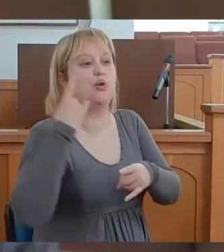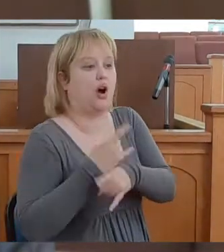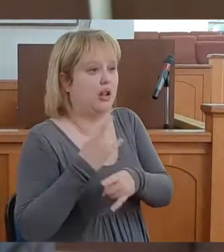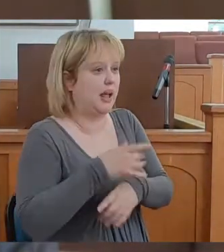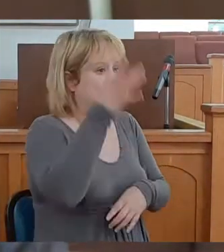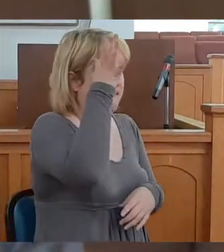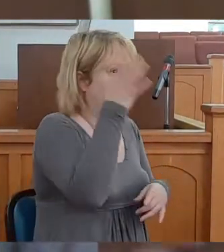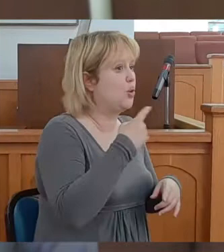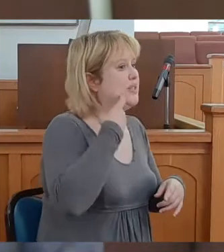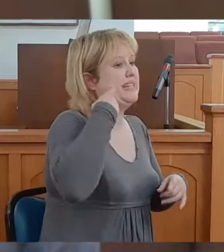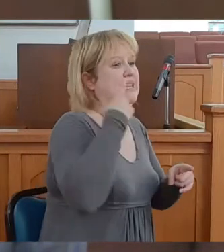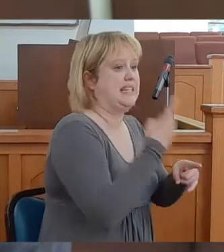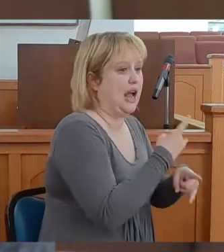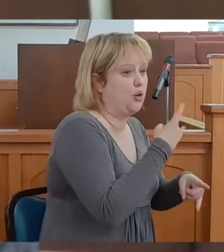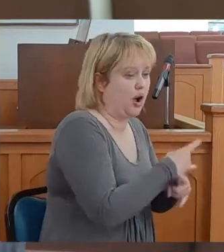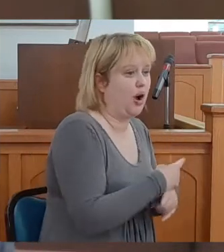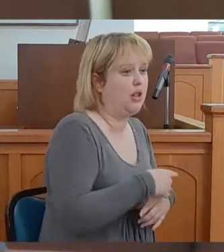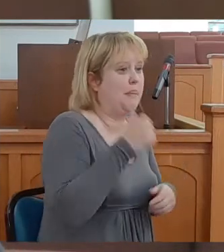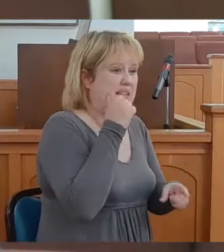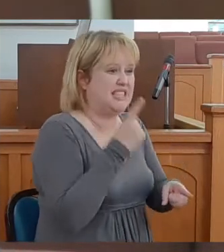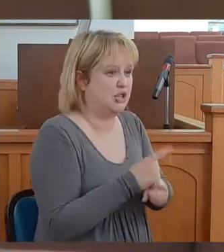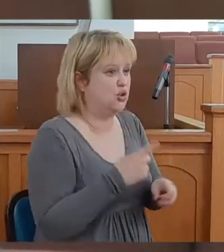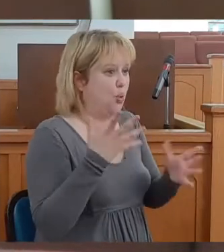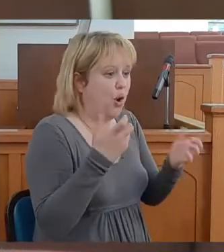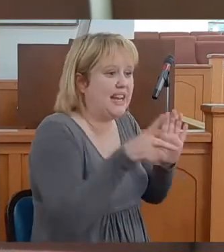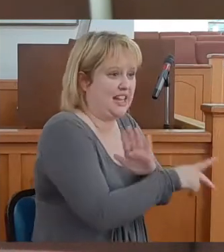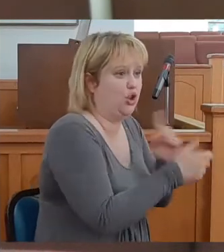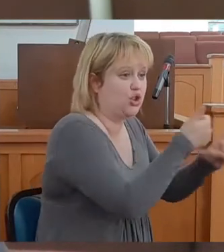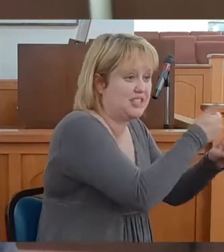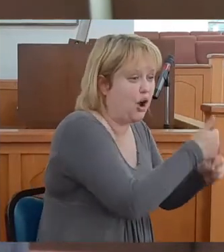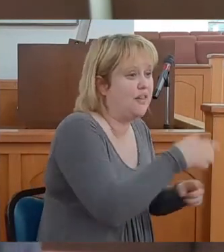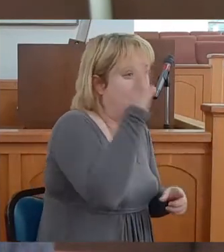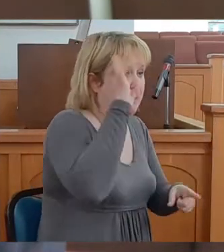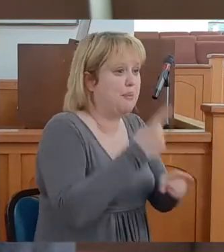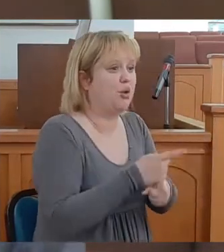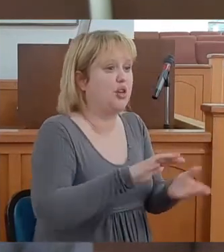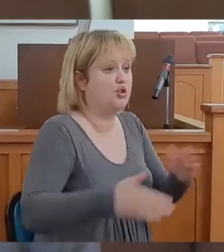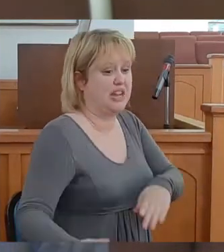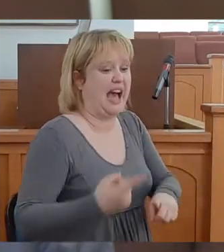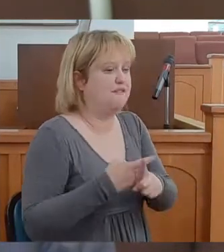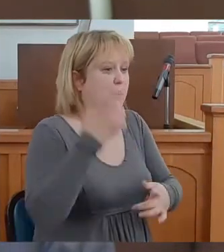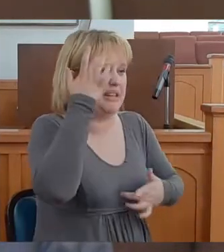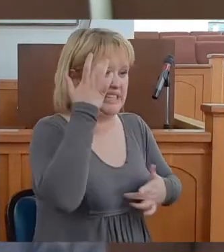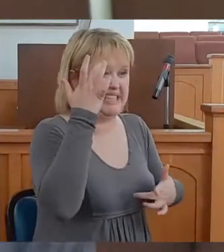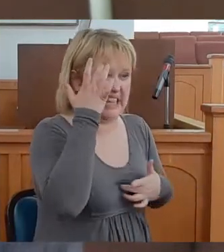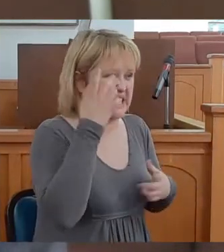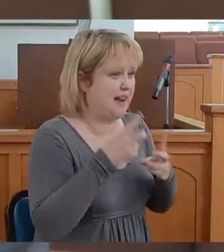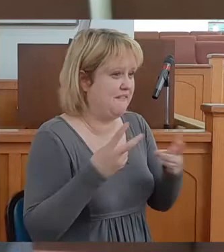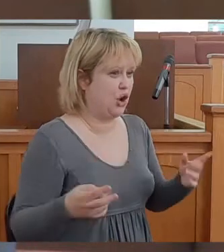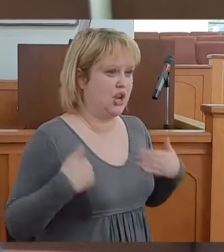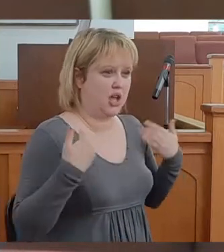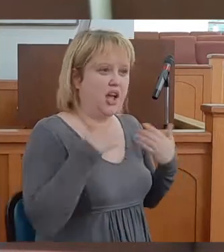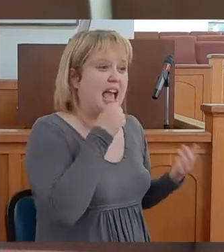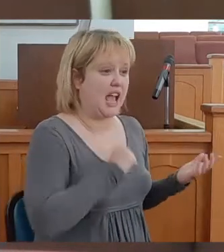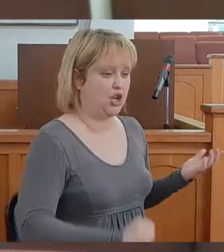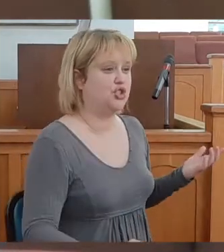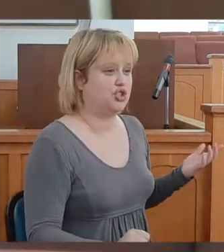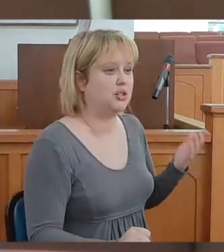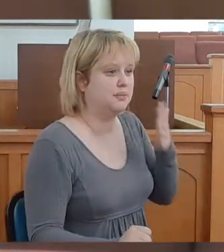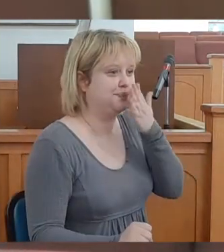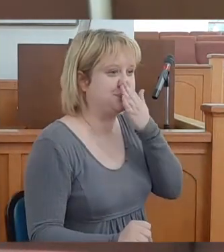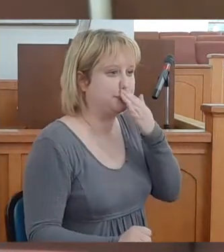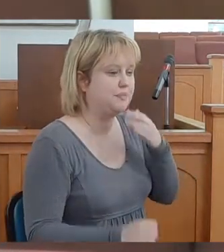was an alcoholic. My sister was suicidal and my brother died from a crippling disease at a very early age.